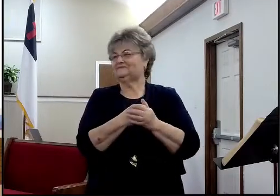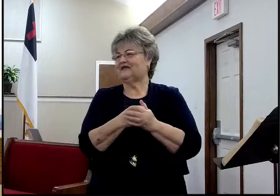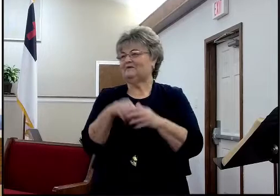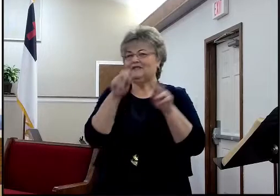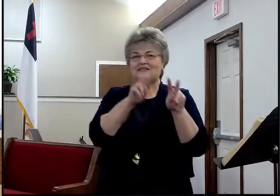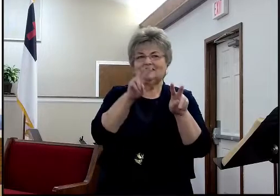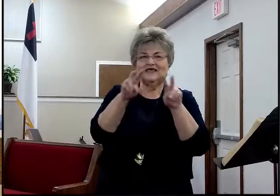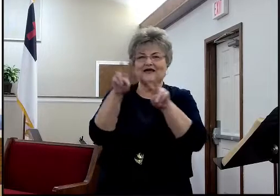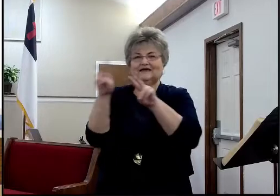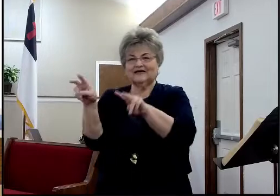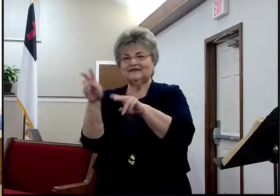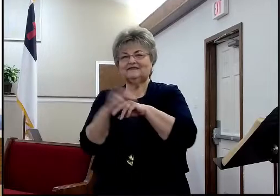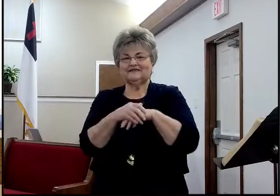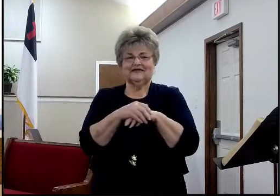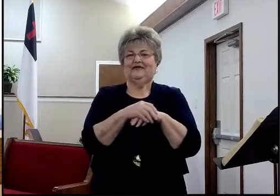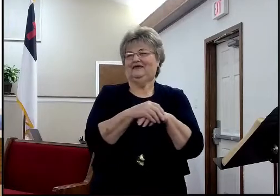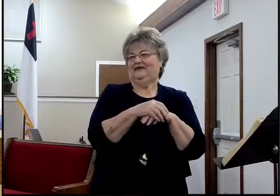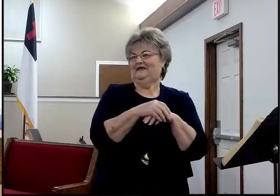and there is no Dan.